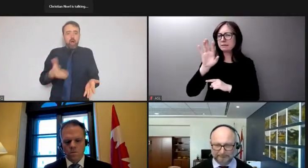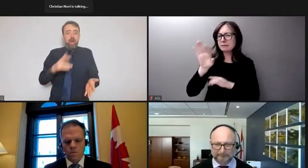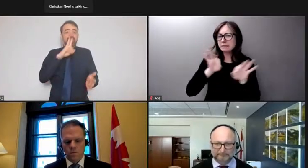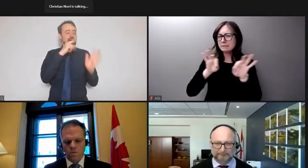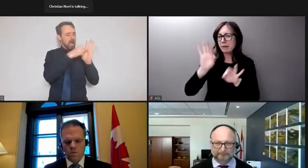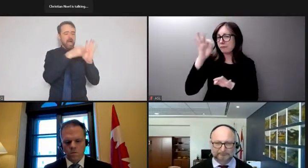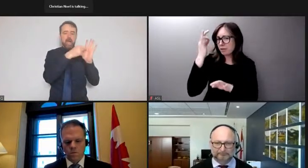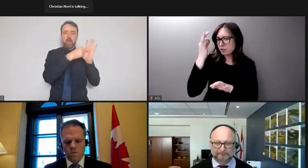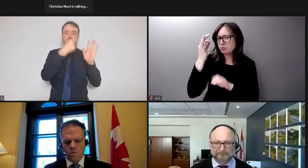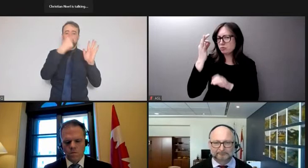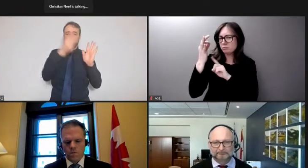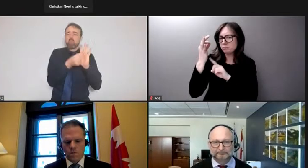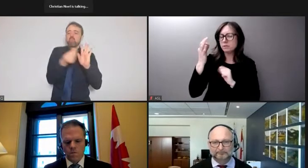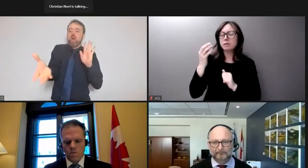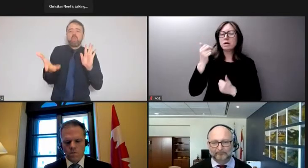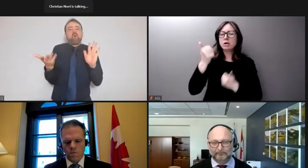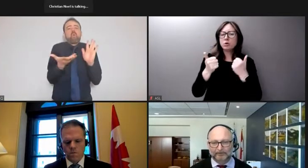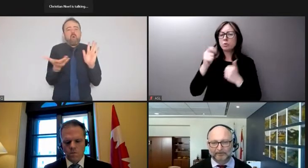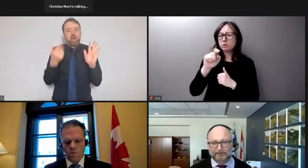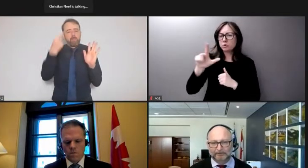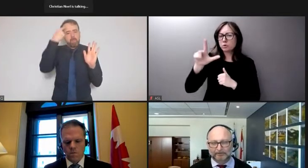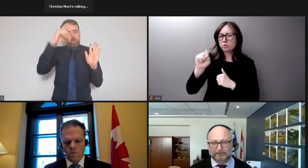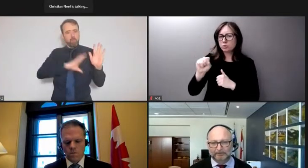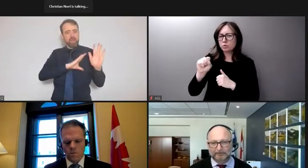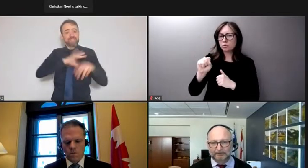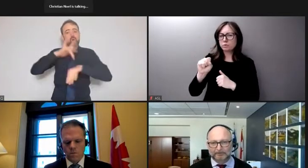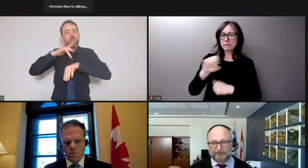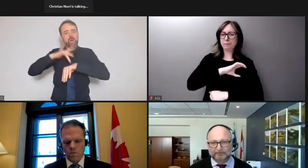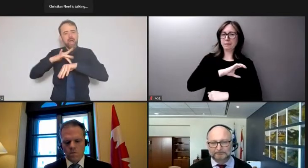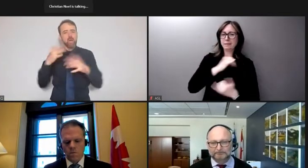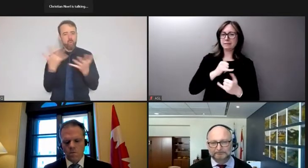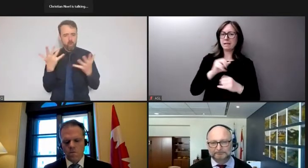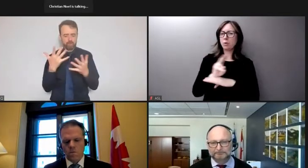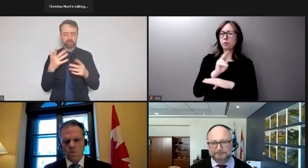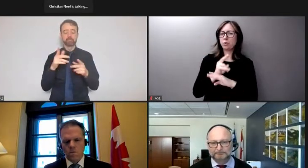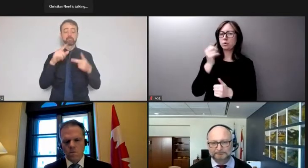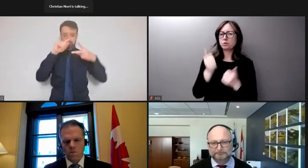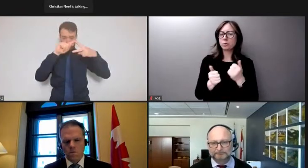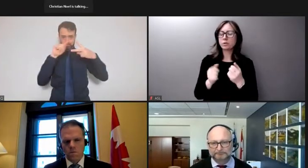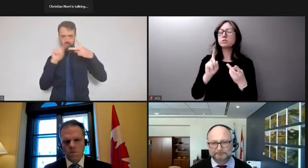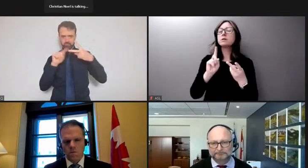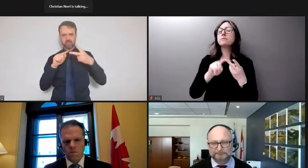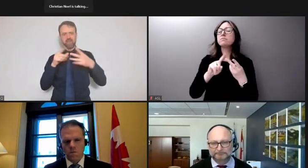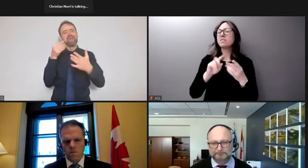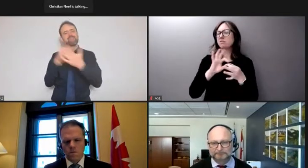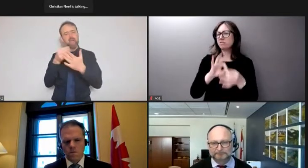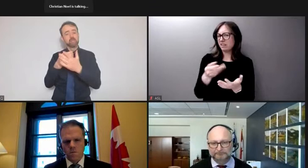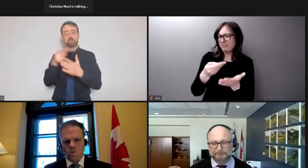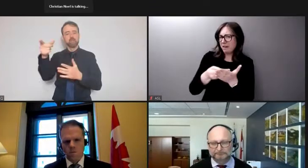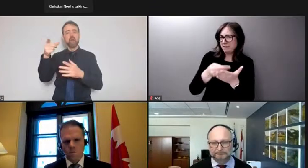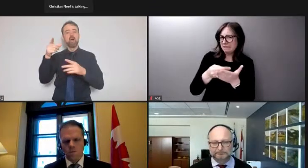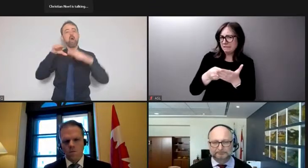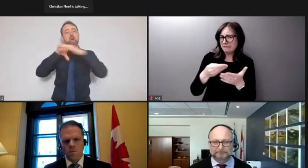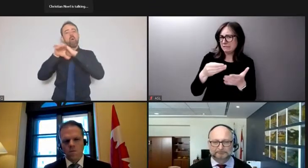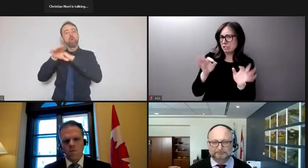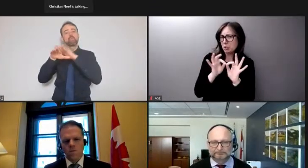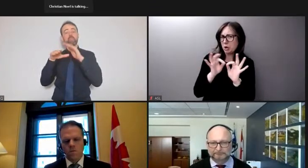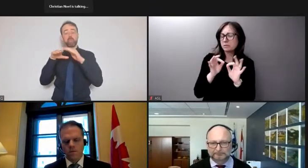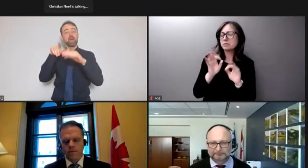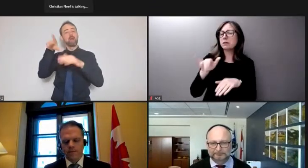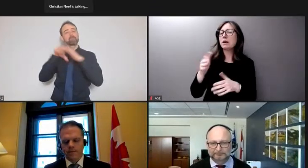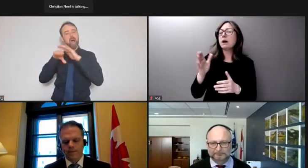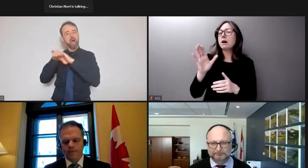operation policy. And concerning the financial aspect, how many accounts in the bank have been held and how much money has been